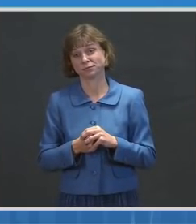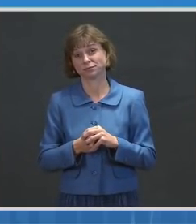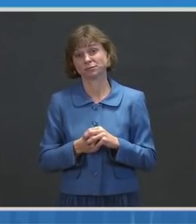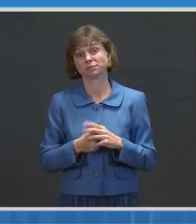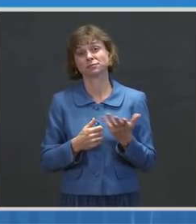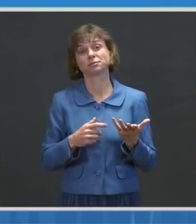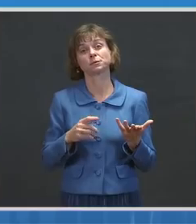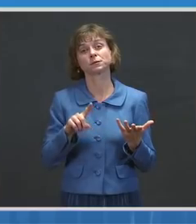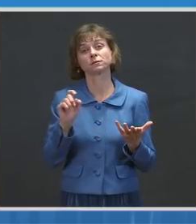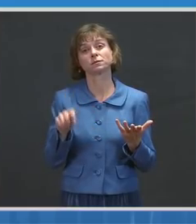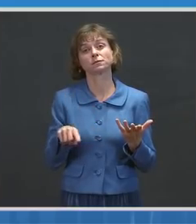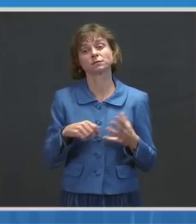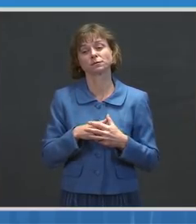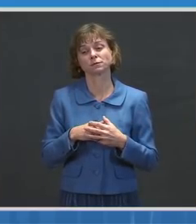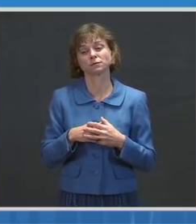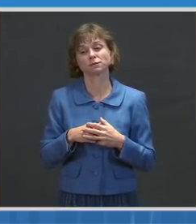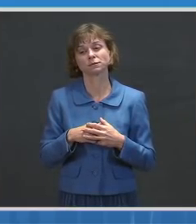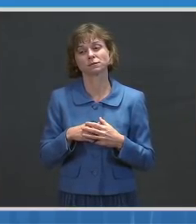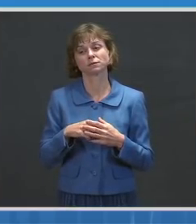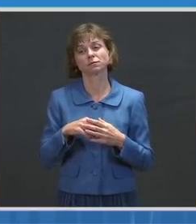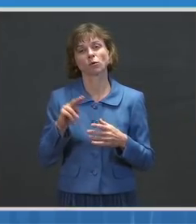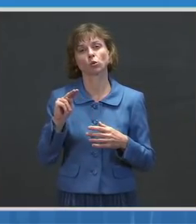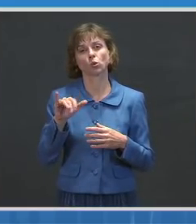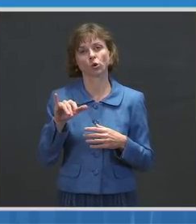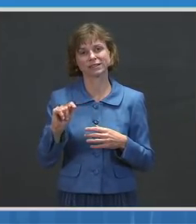Next we'll go to Sharon Lafreniere at New York Times.